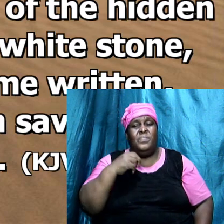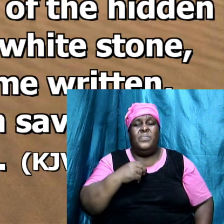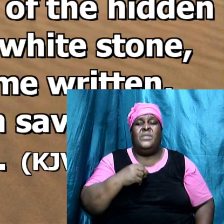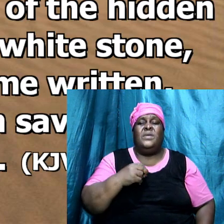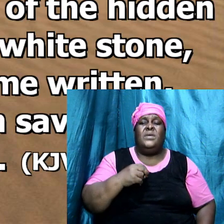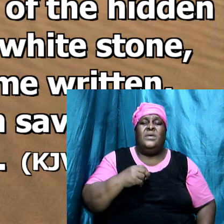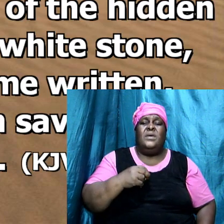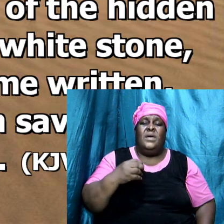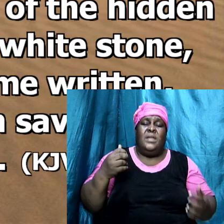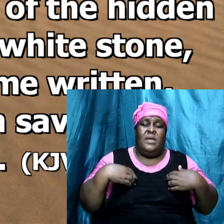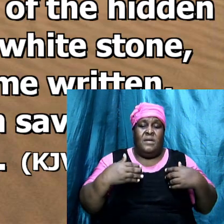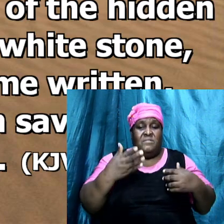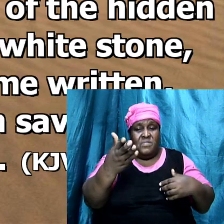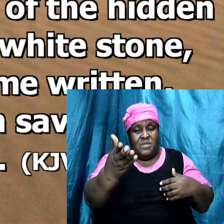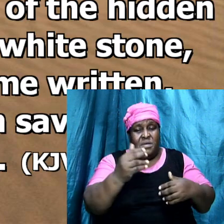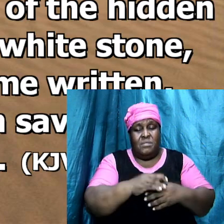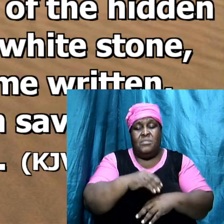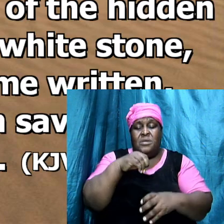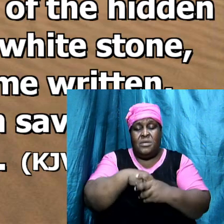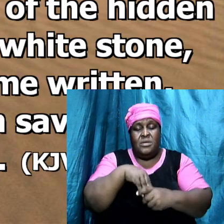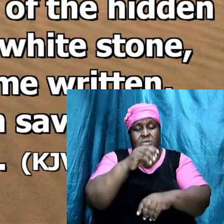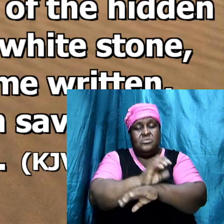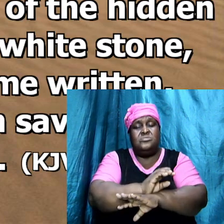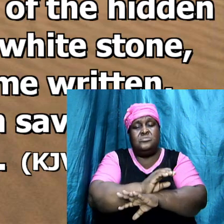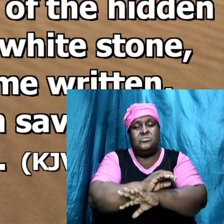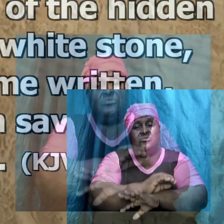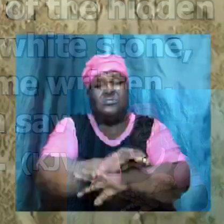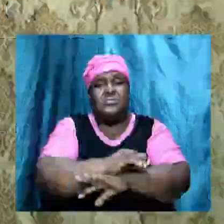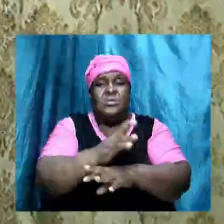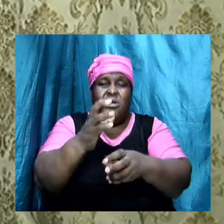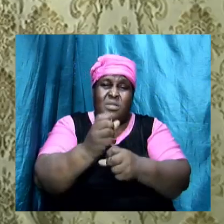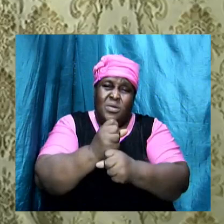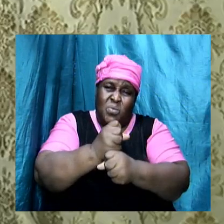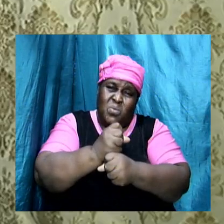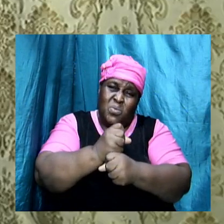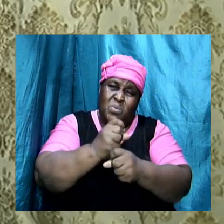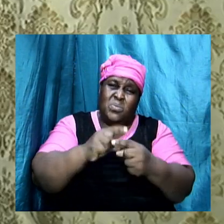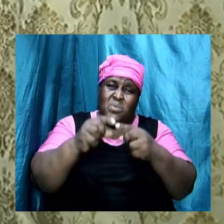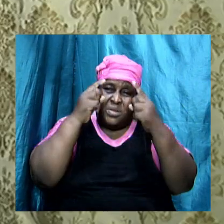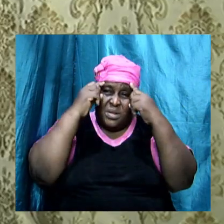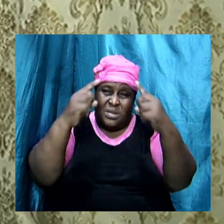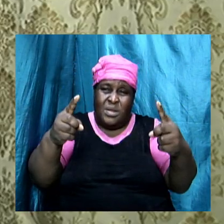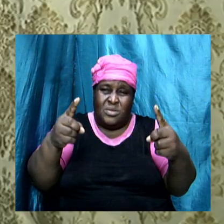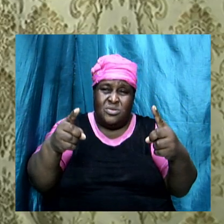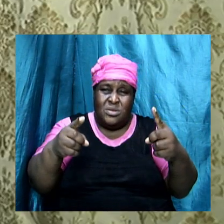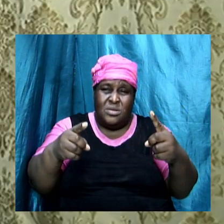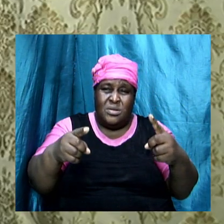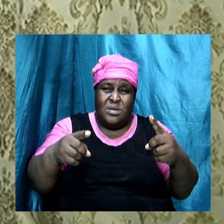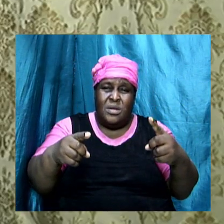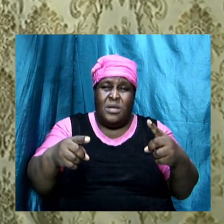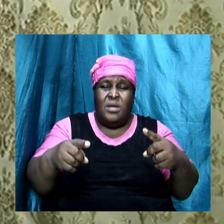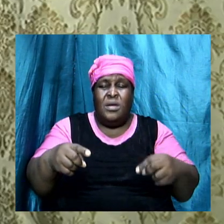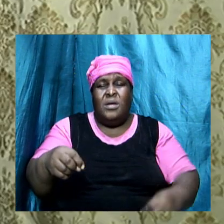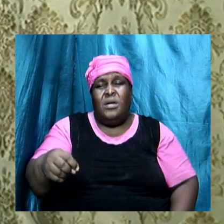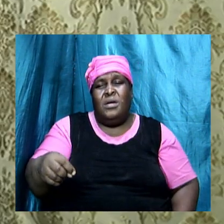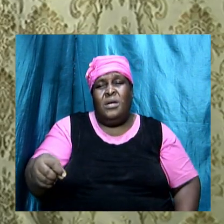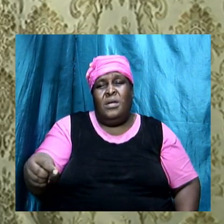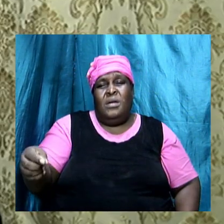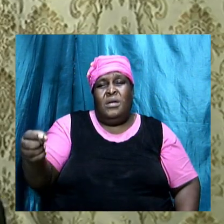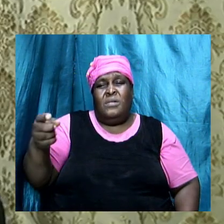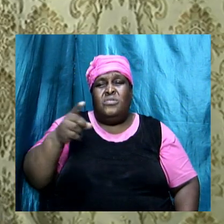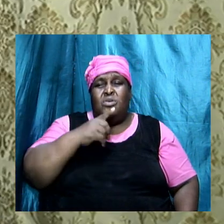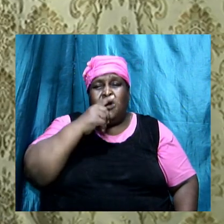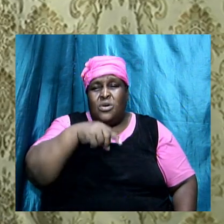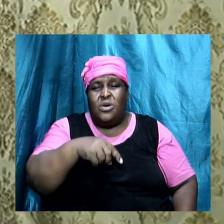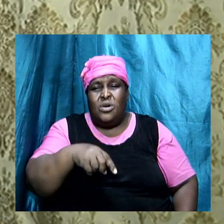them in the church that ruled to the doctrine of the Nicolaitans. The Bible says